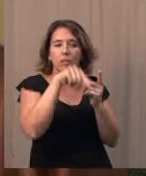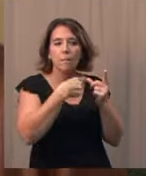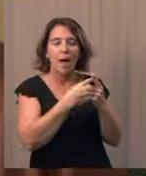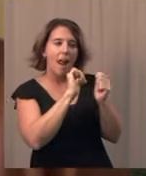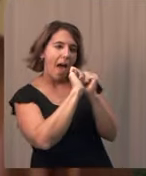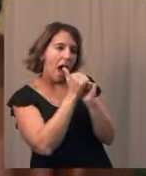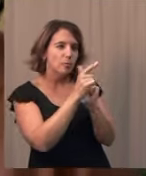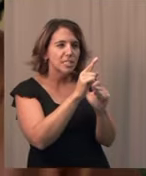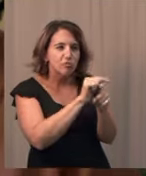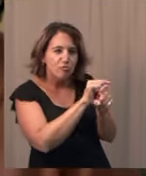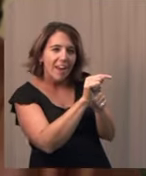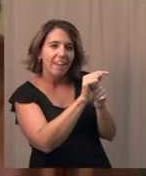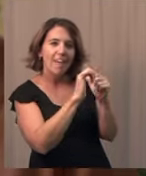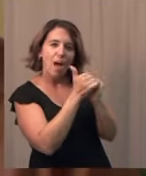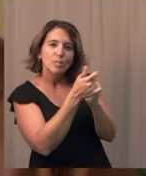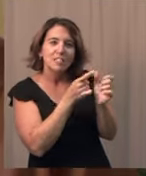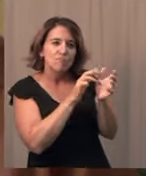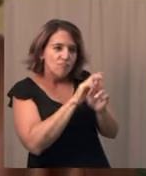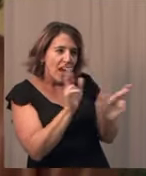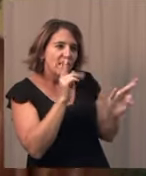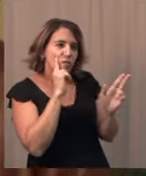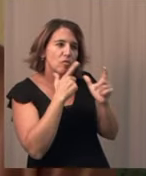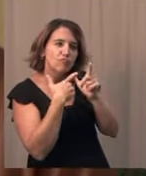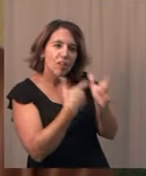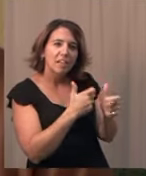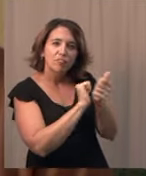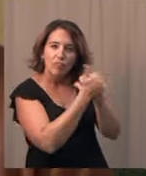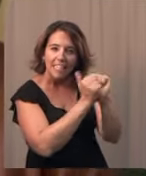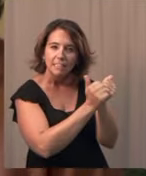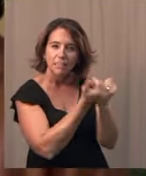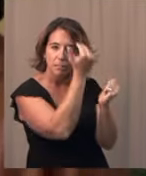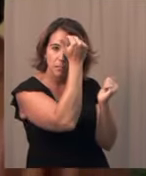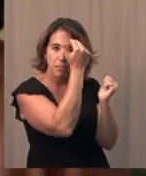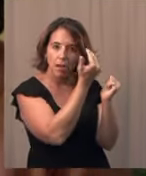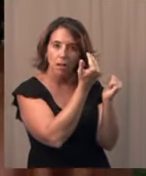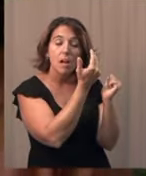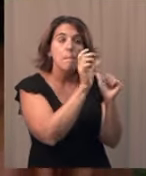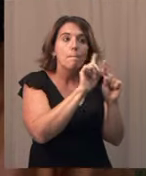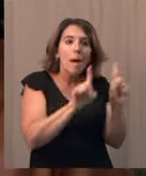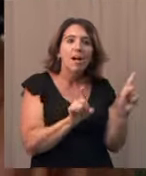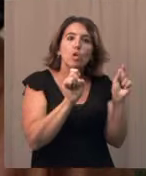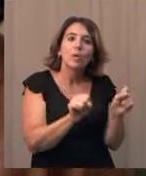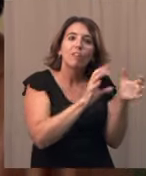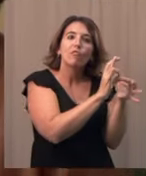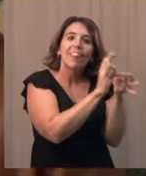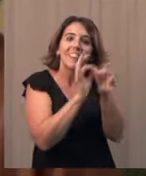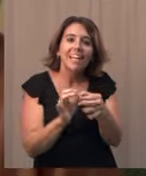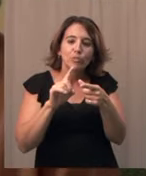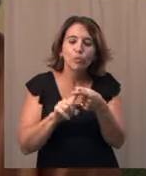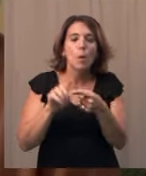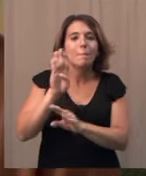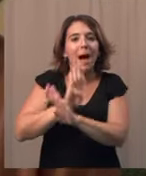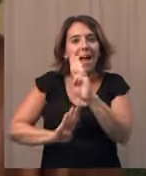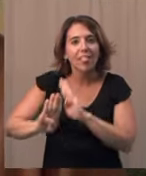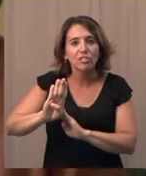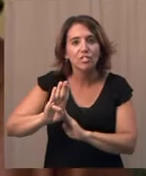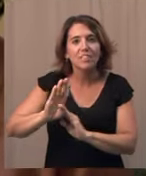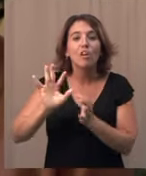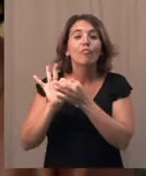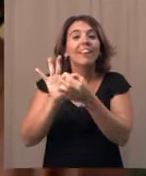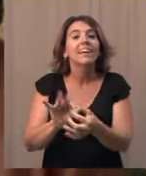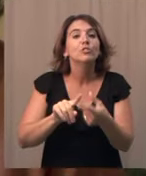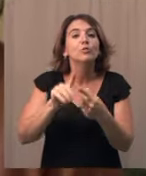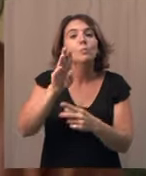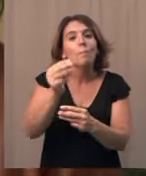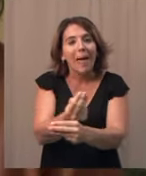psyched up? And can relate that to a biology experience, to the mathematics, to the emotion.